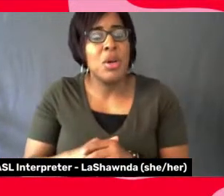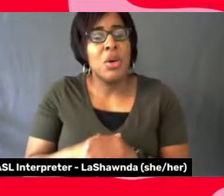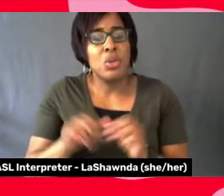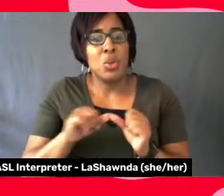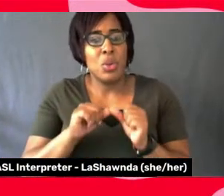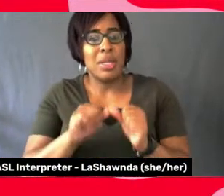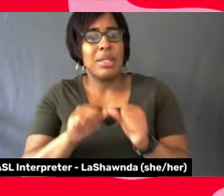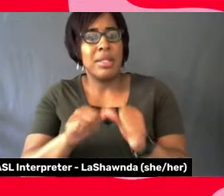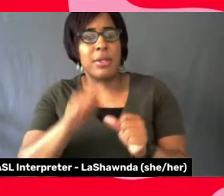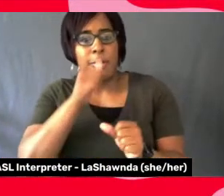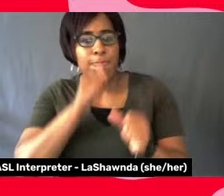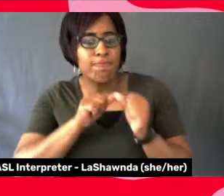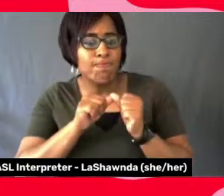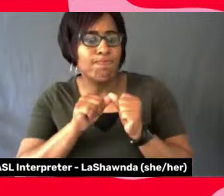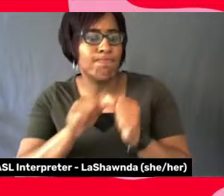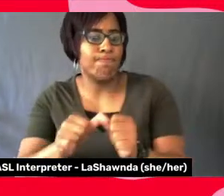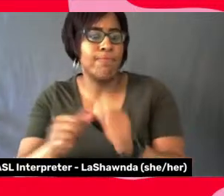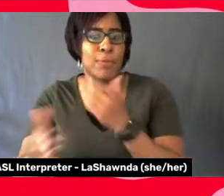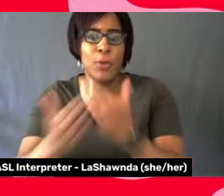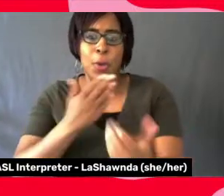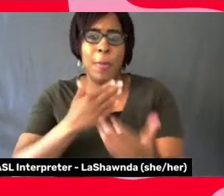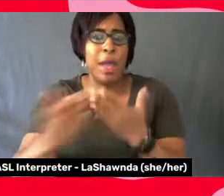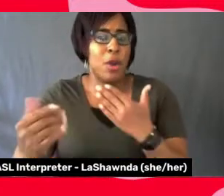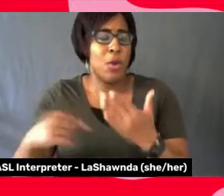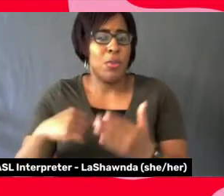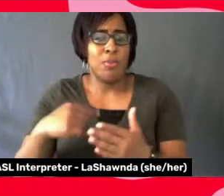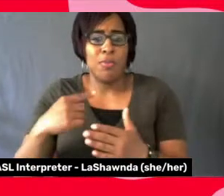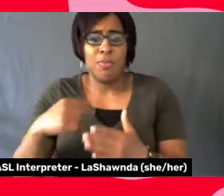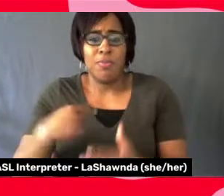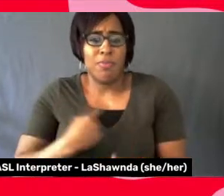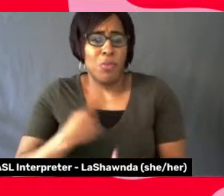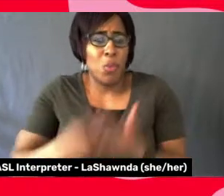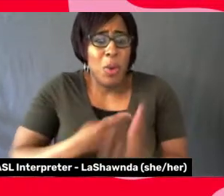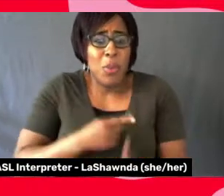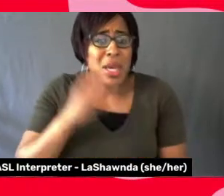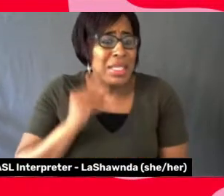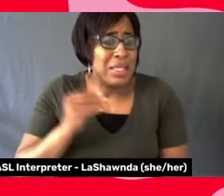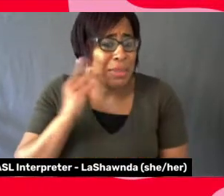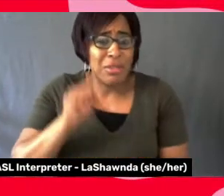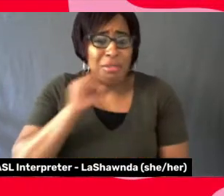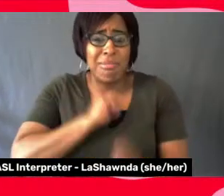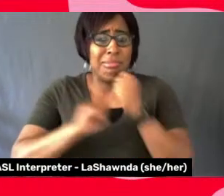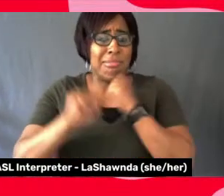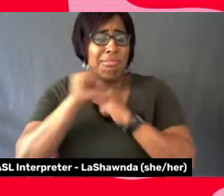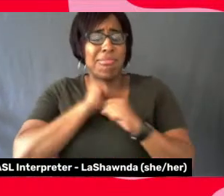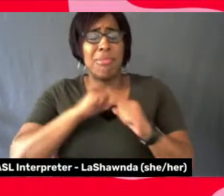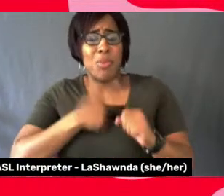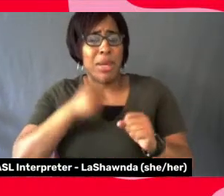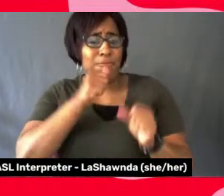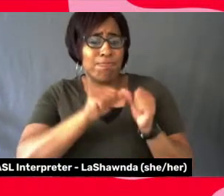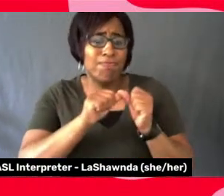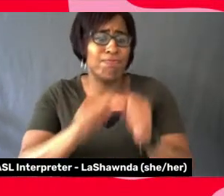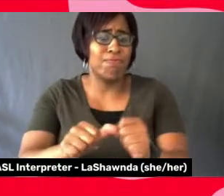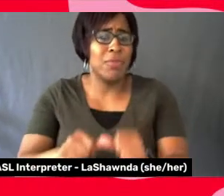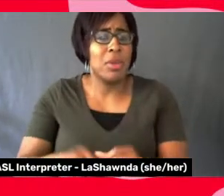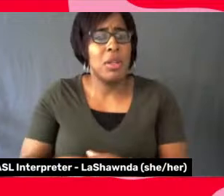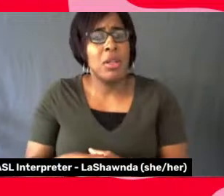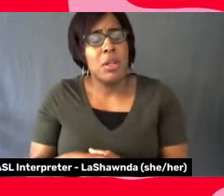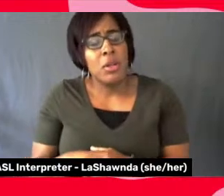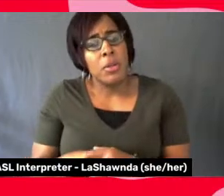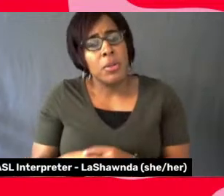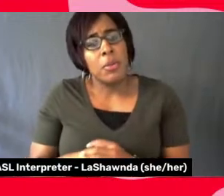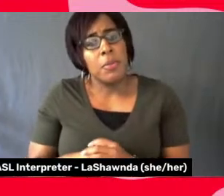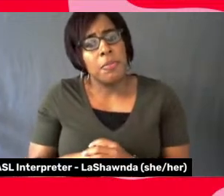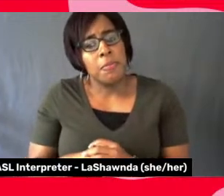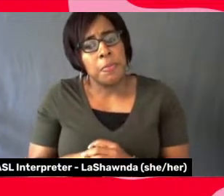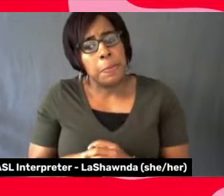um, no matter what. So, yeah, I just, I think, you know, we've all been in those spaces where